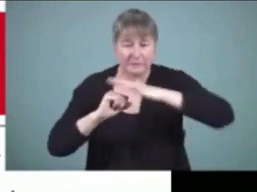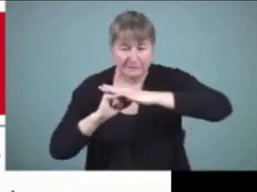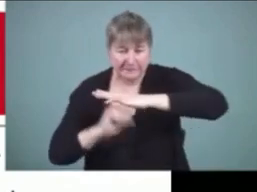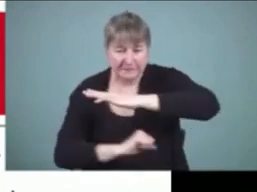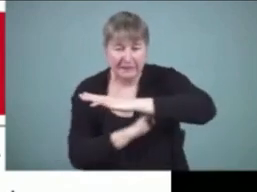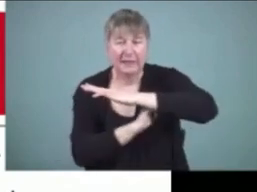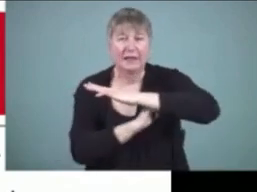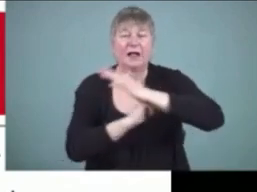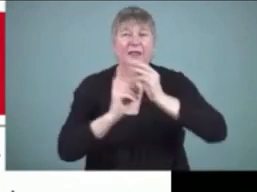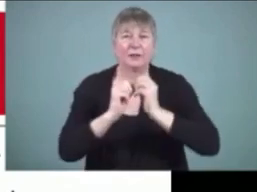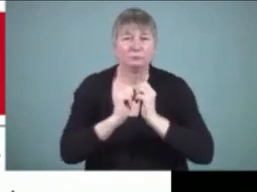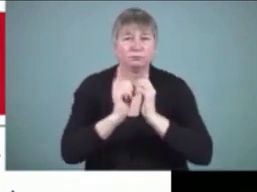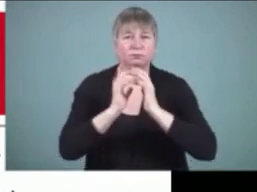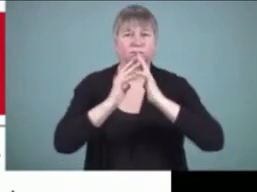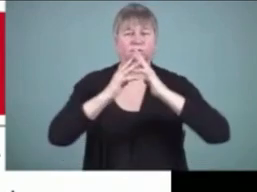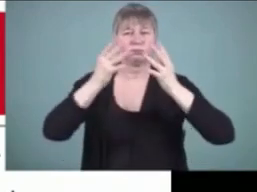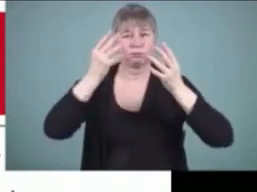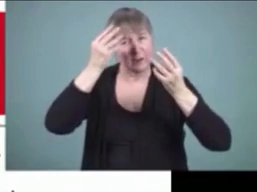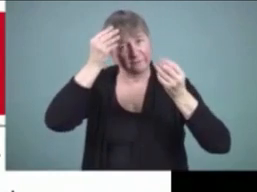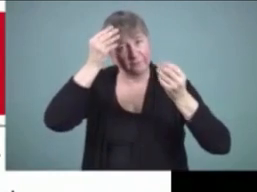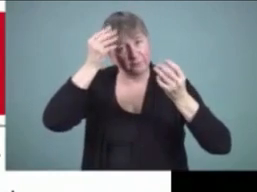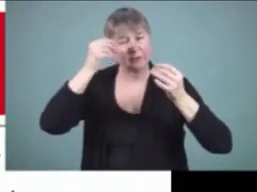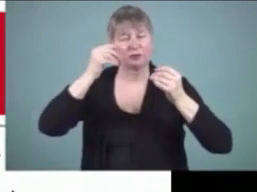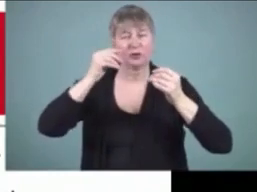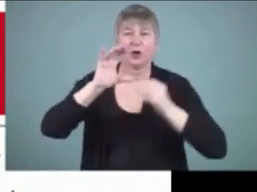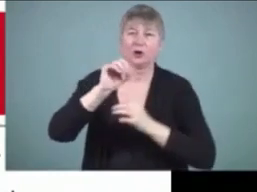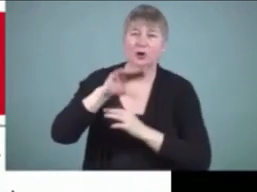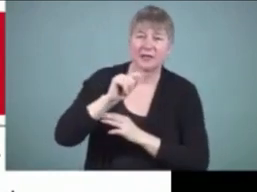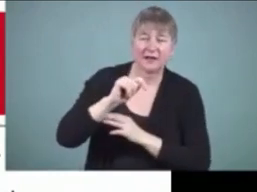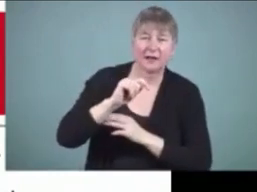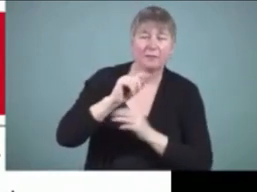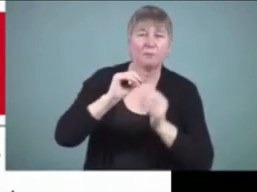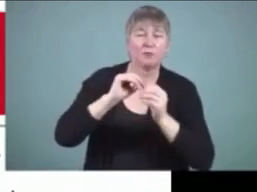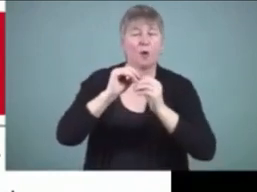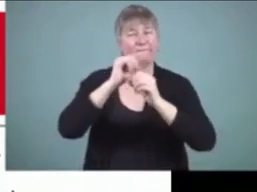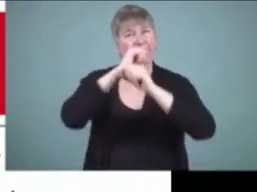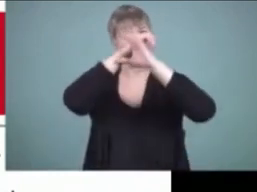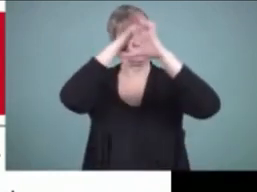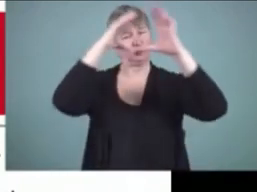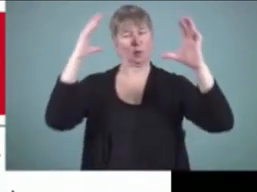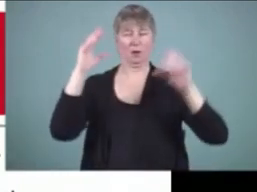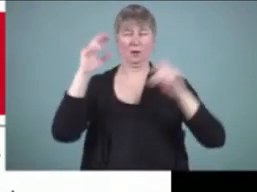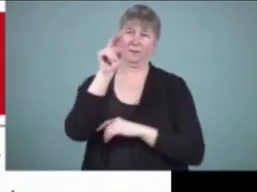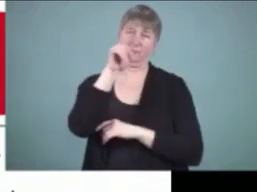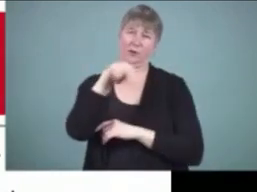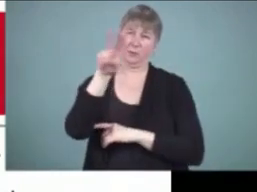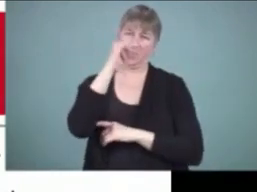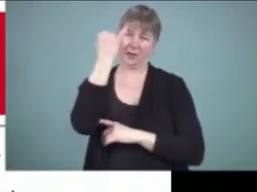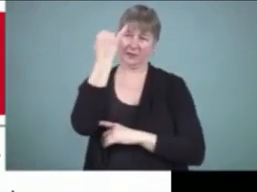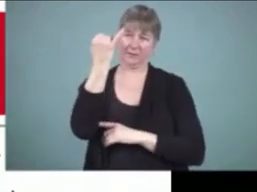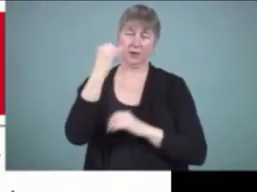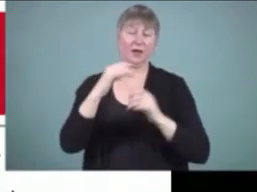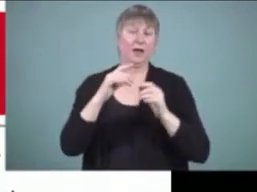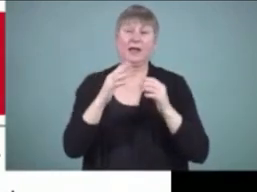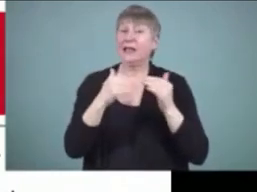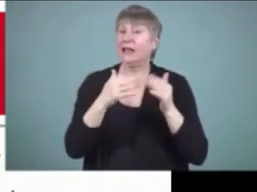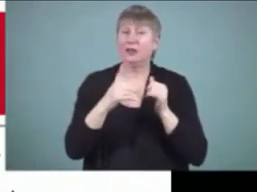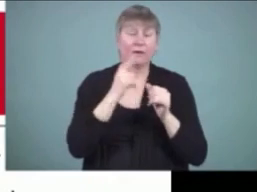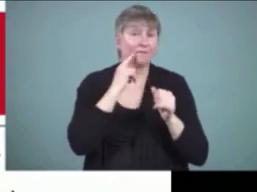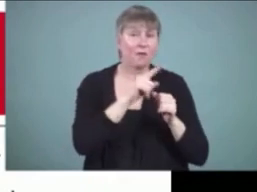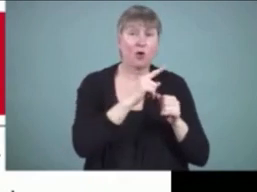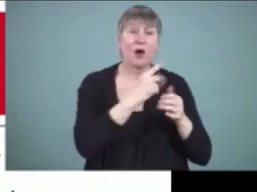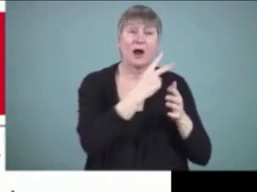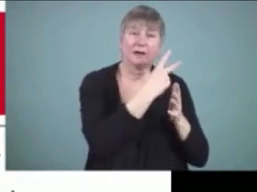content um they provide a visual framework to put ideas down for either a narrative or expository